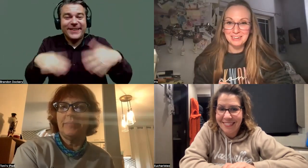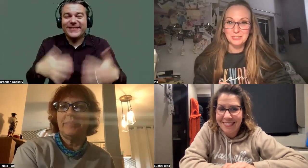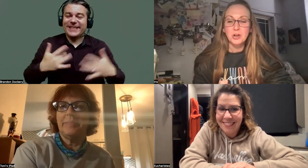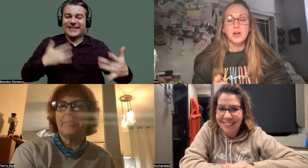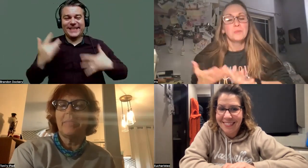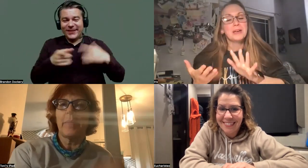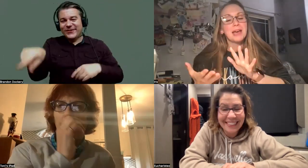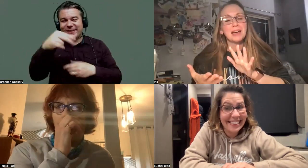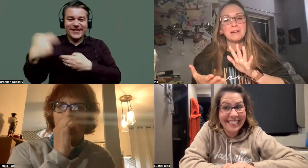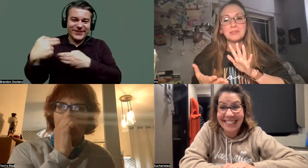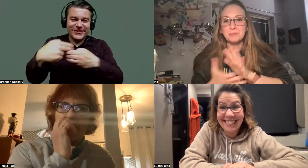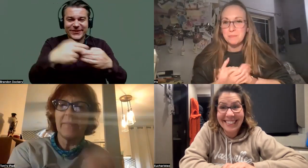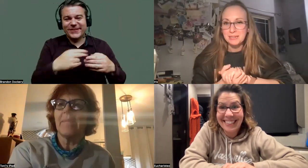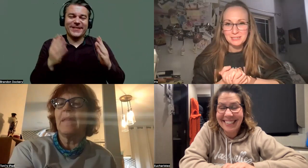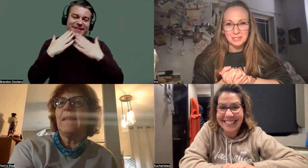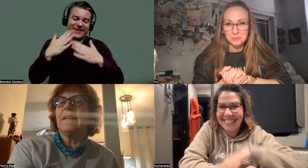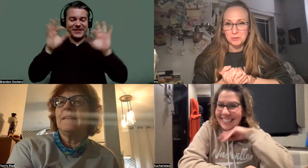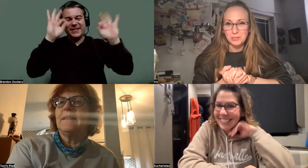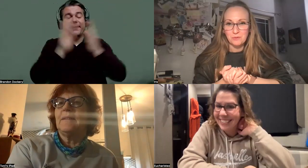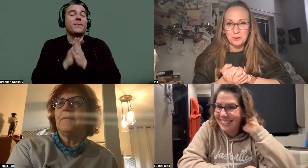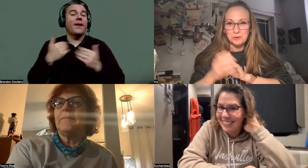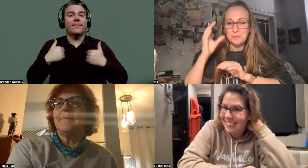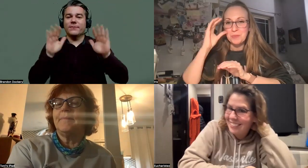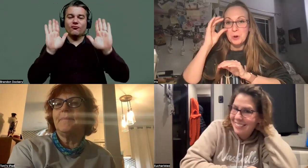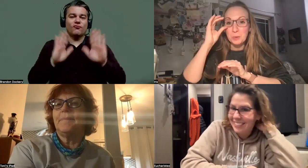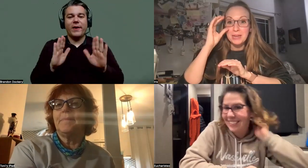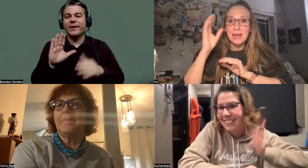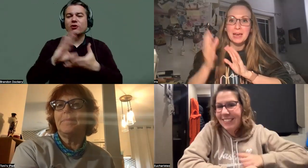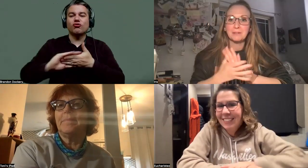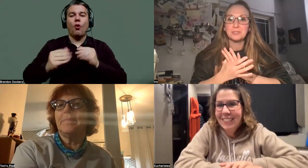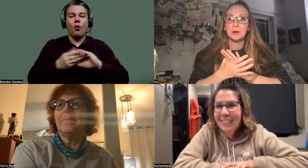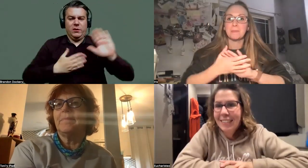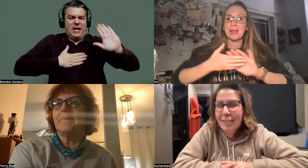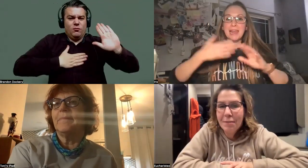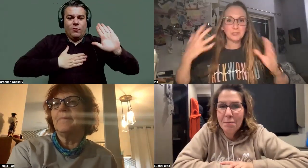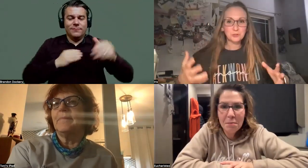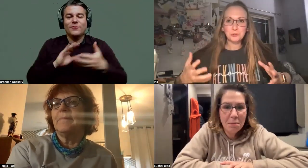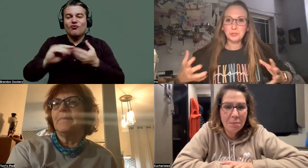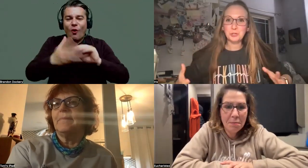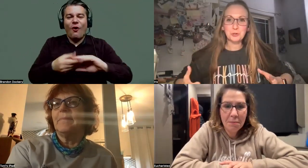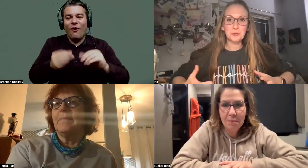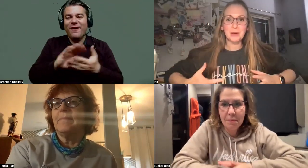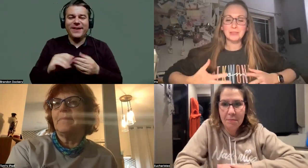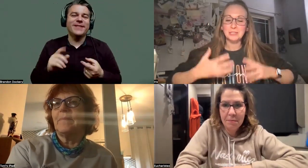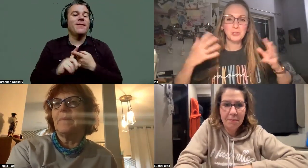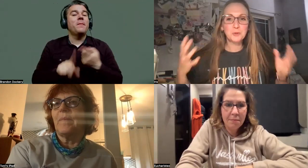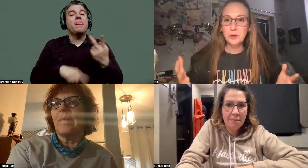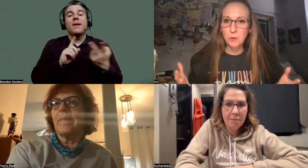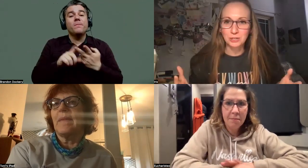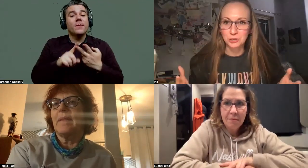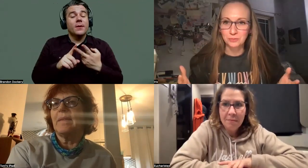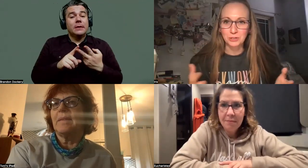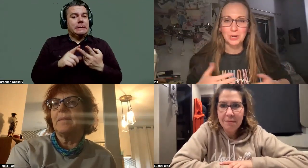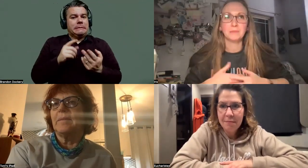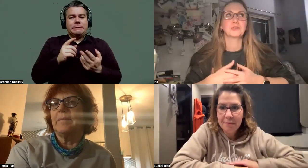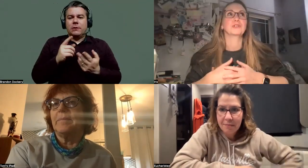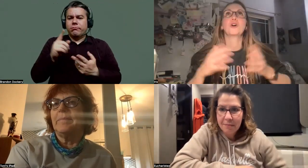joined us. We have some amazing testimonies for you. We have some answers to this looming